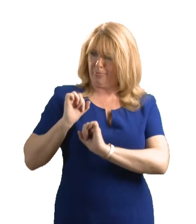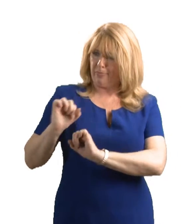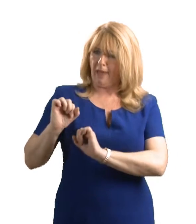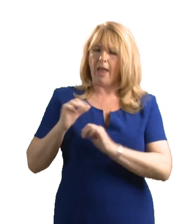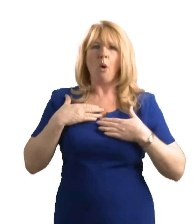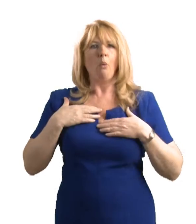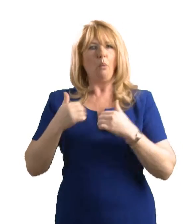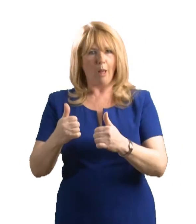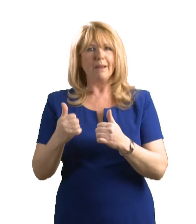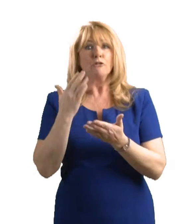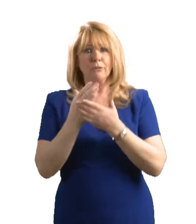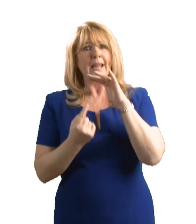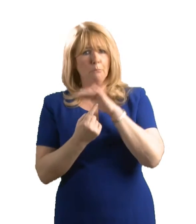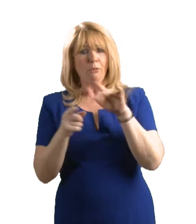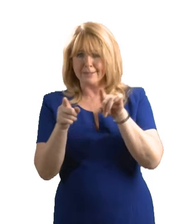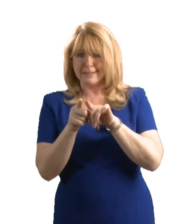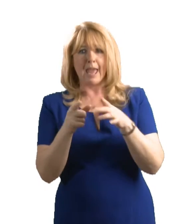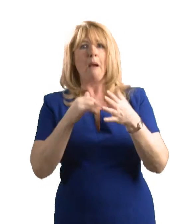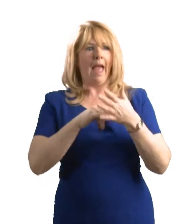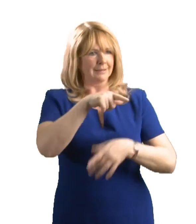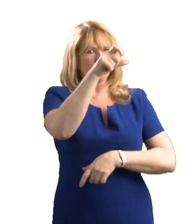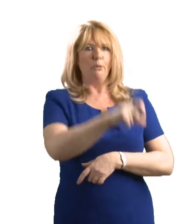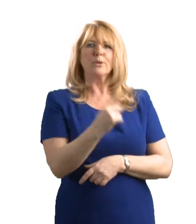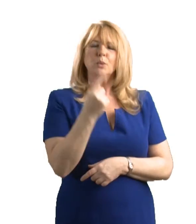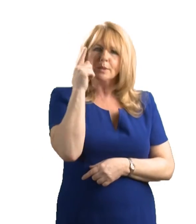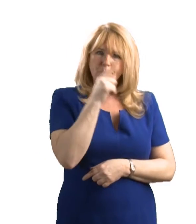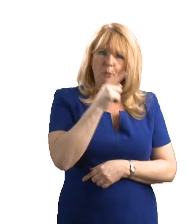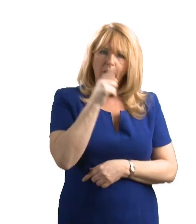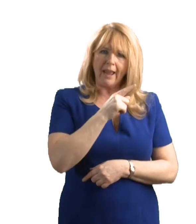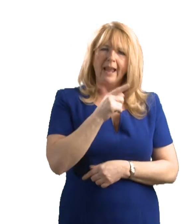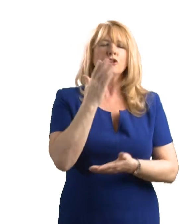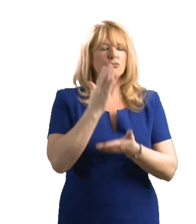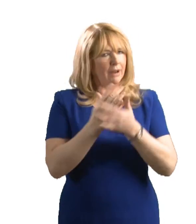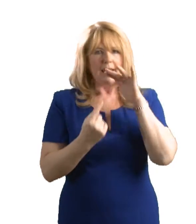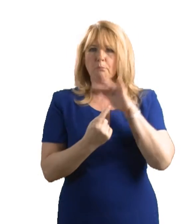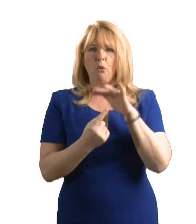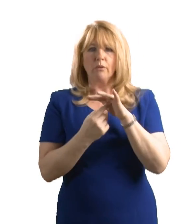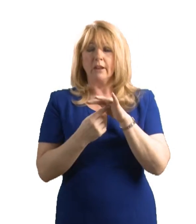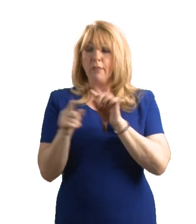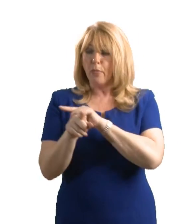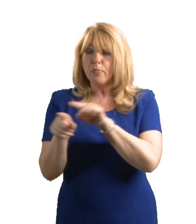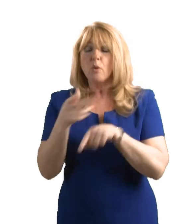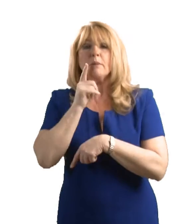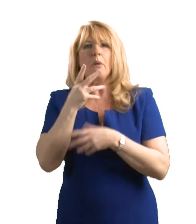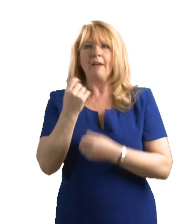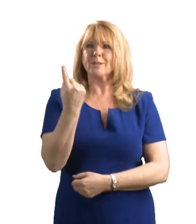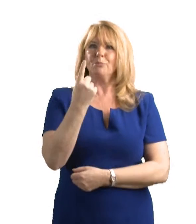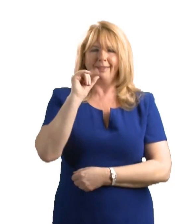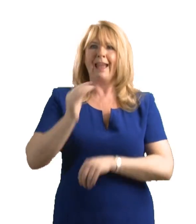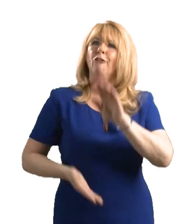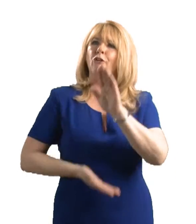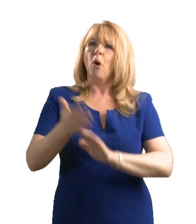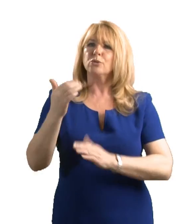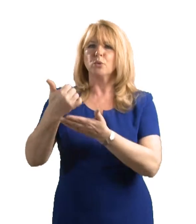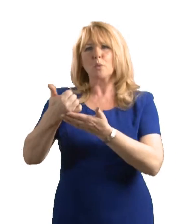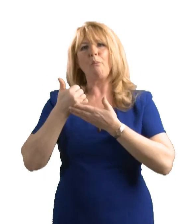be deeply affected and that their wellbeing is as crucial as that of the person they care for. It is extremely important that